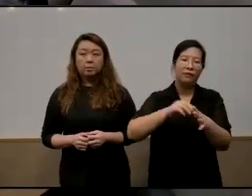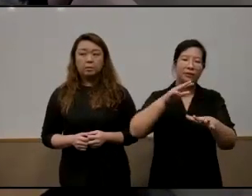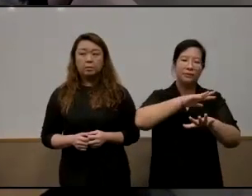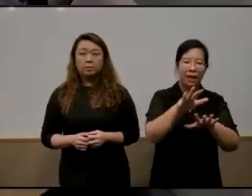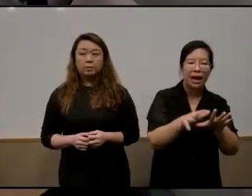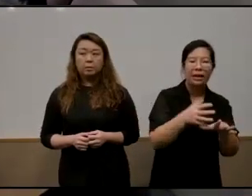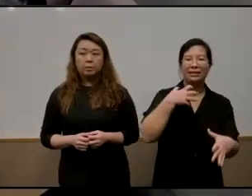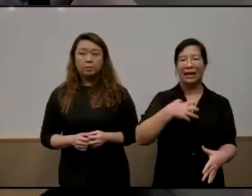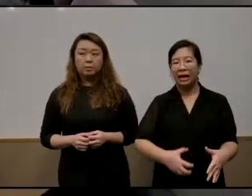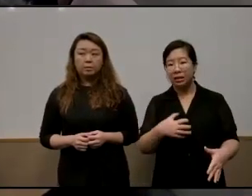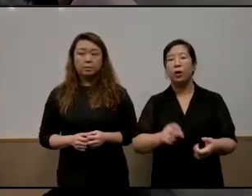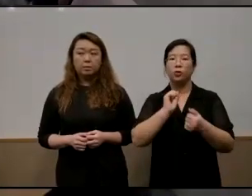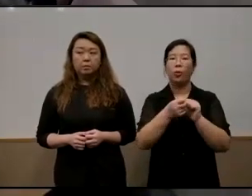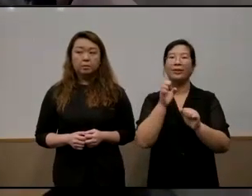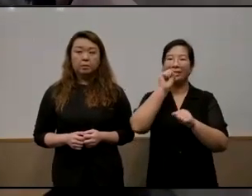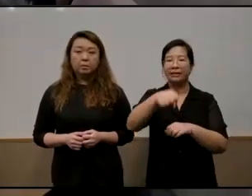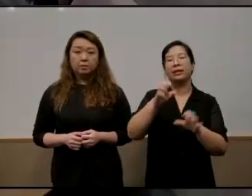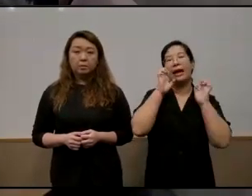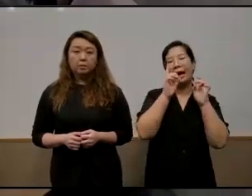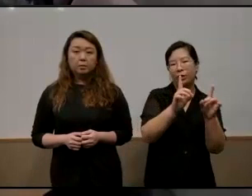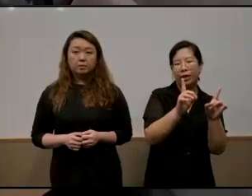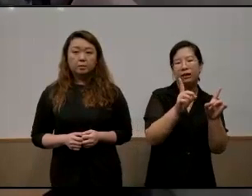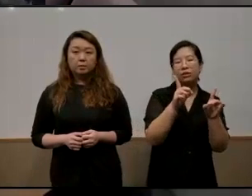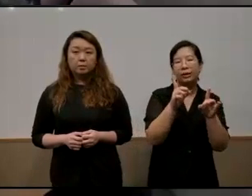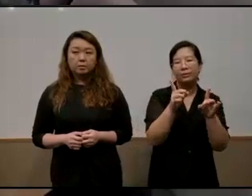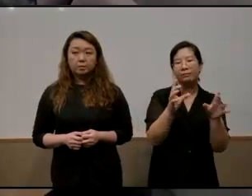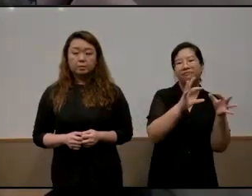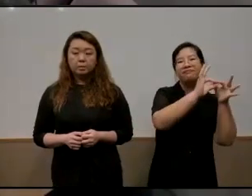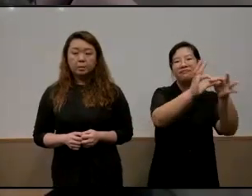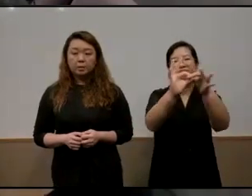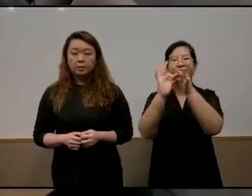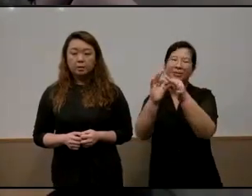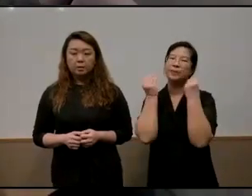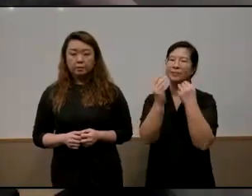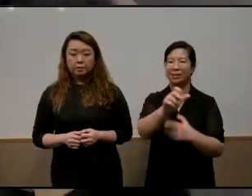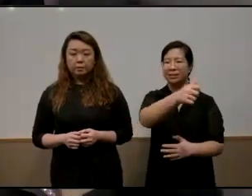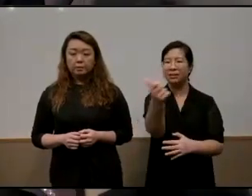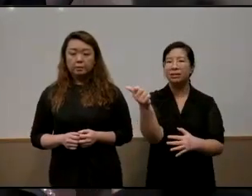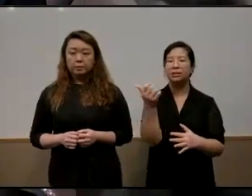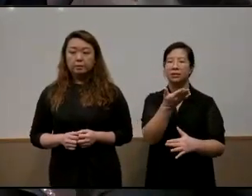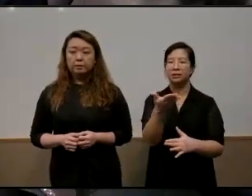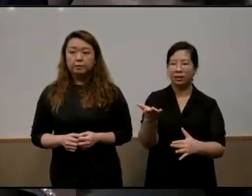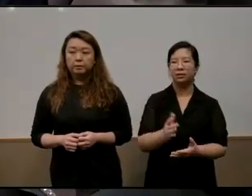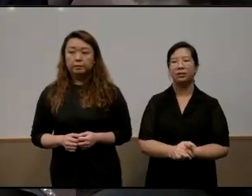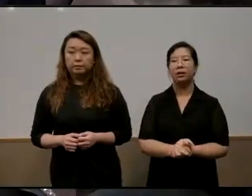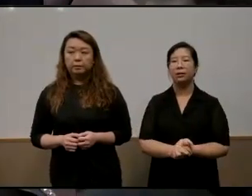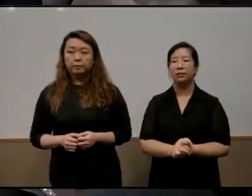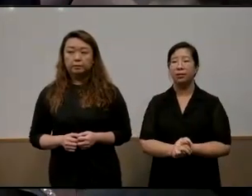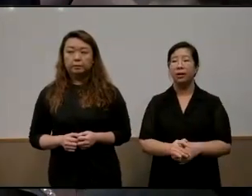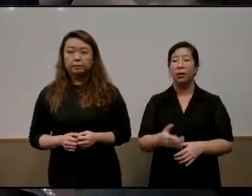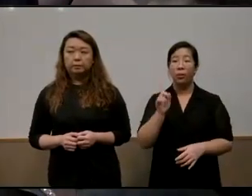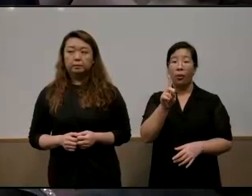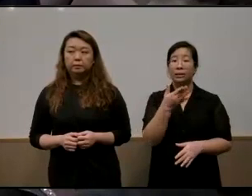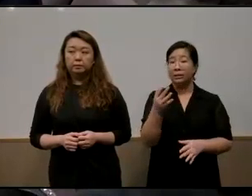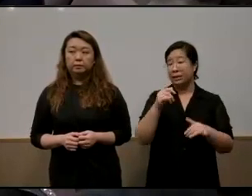to that we think about education it's never just about education but it's about like a range of circumstances that surround the child and one